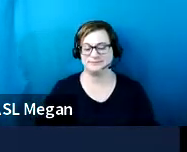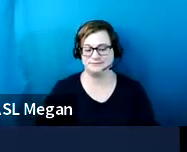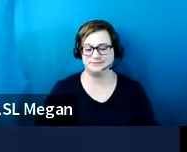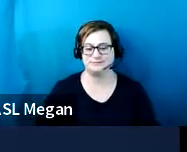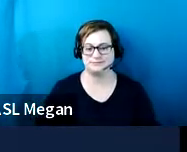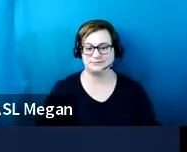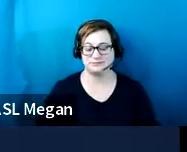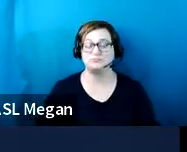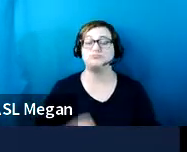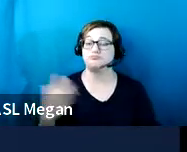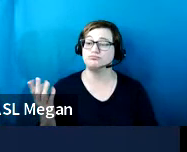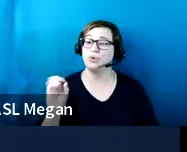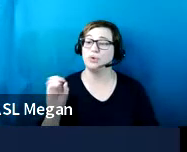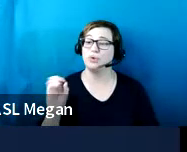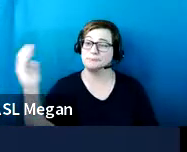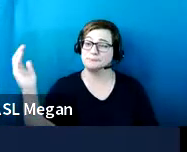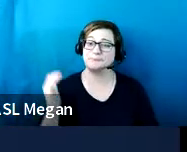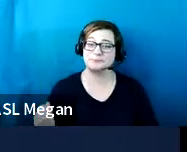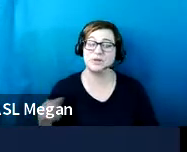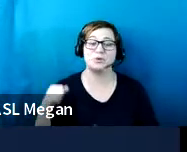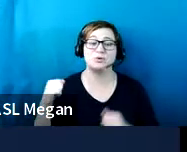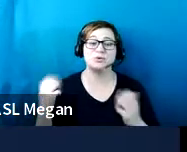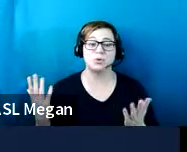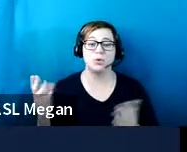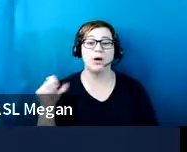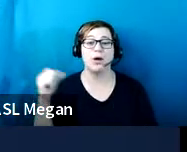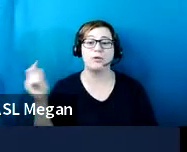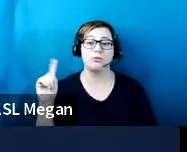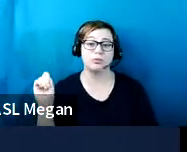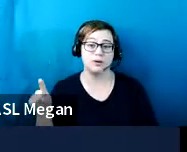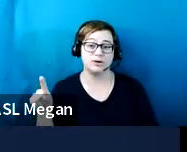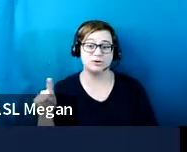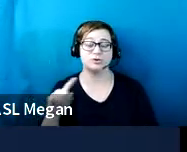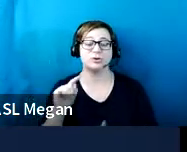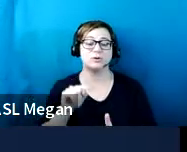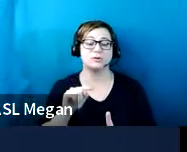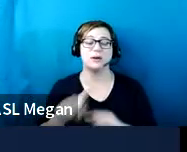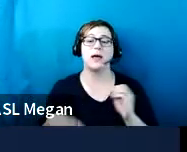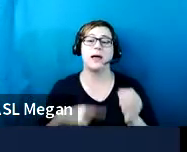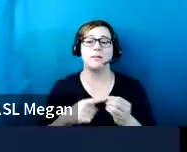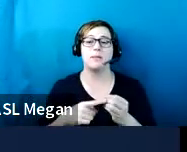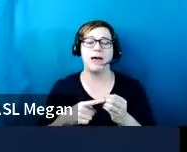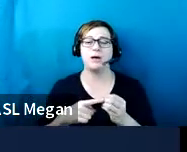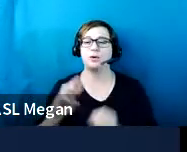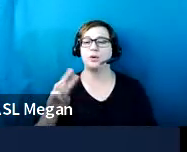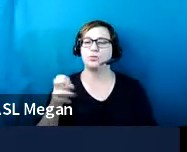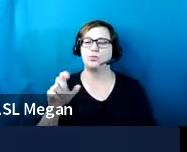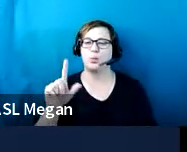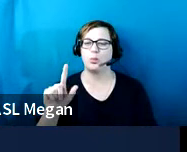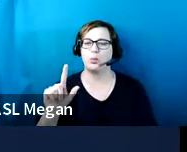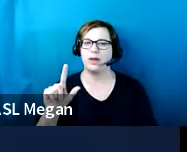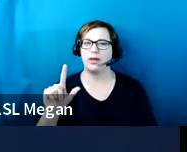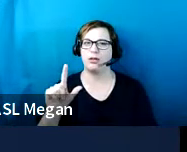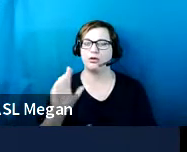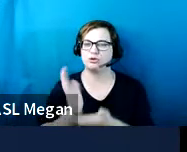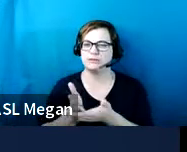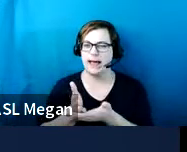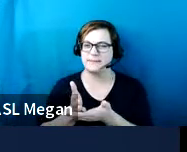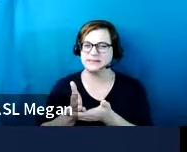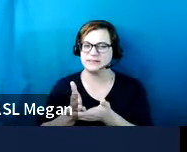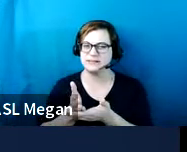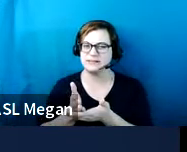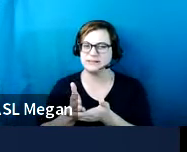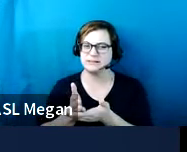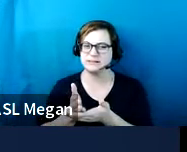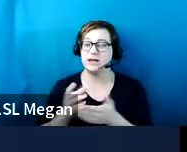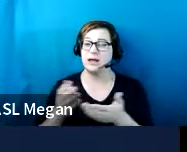Okay. So we had another question about wheel stops and this question is, are